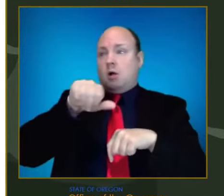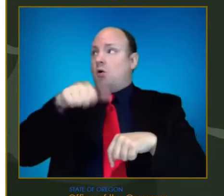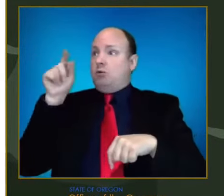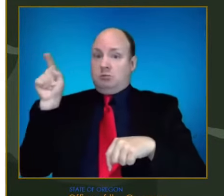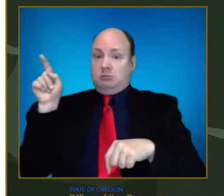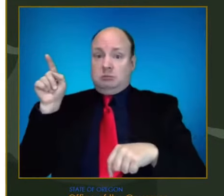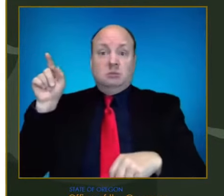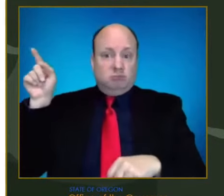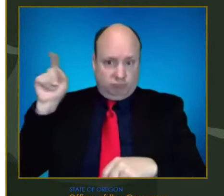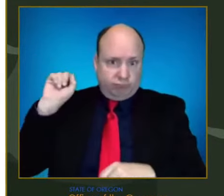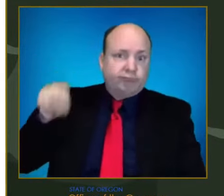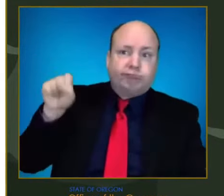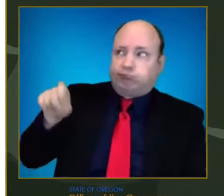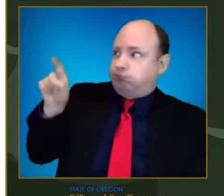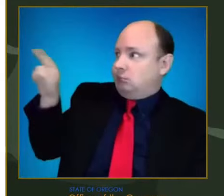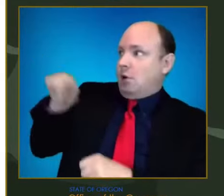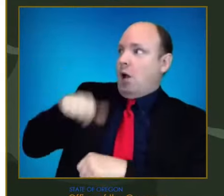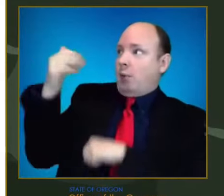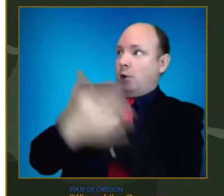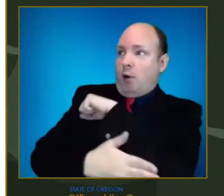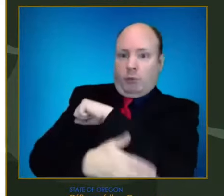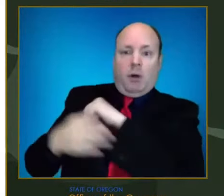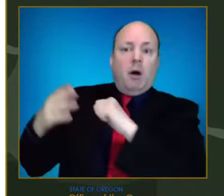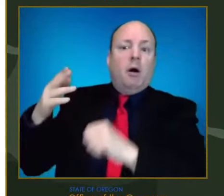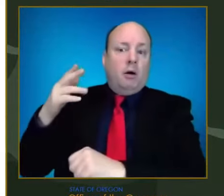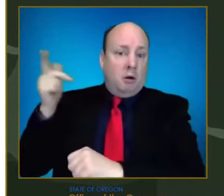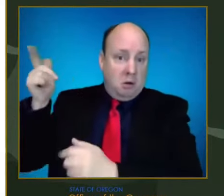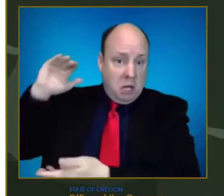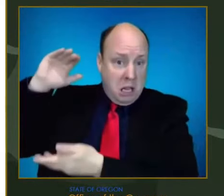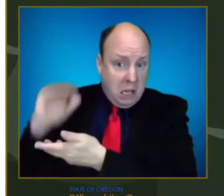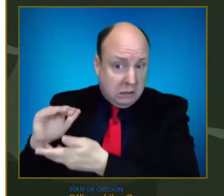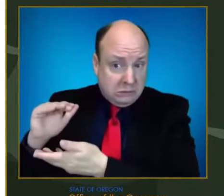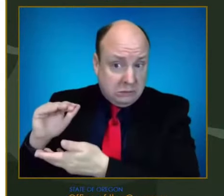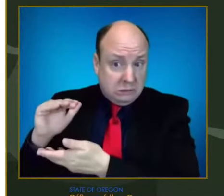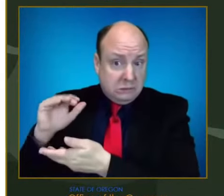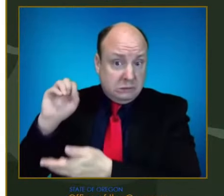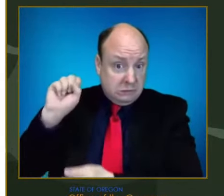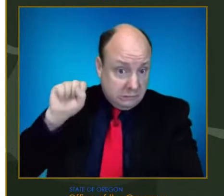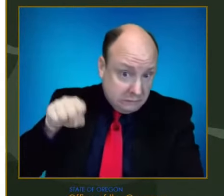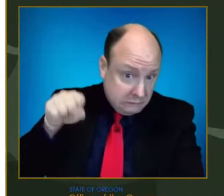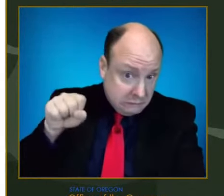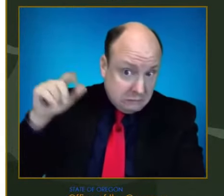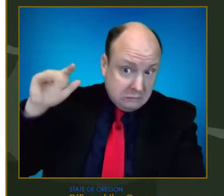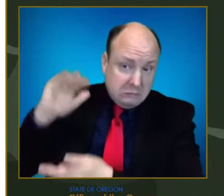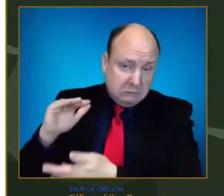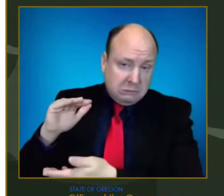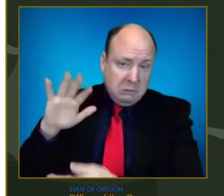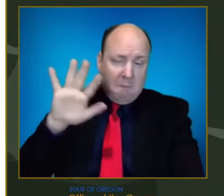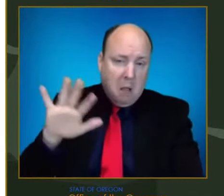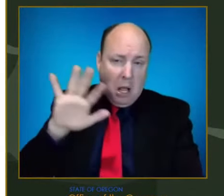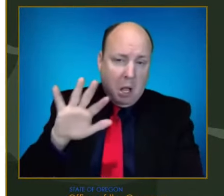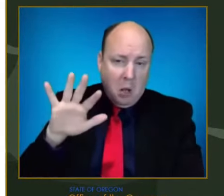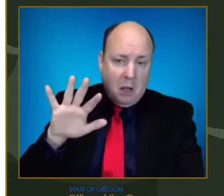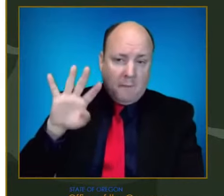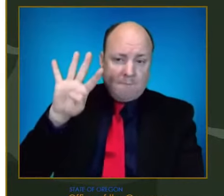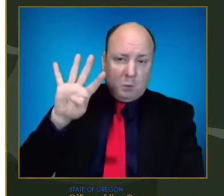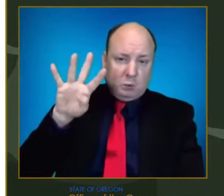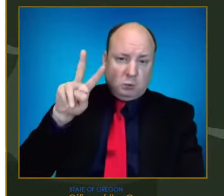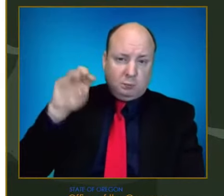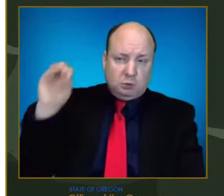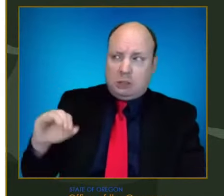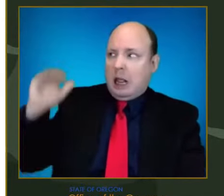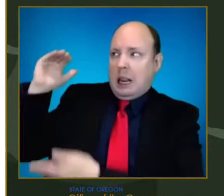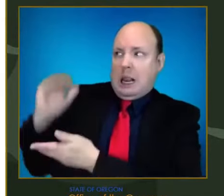we're seeing there. It is lower. The forecast you'll see shows that about 42% of Delta. So that's less,